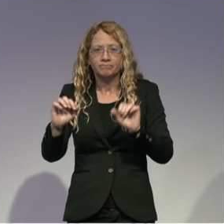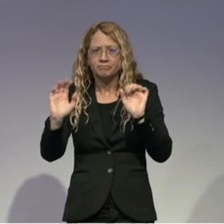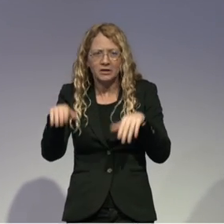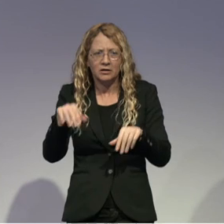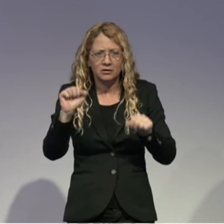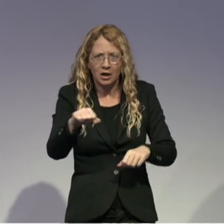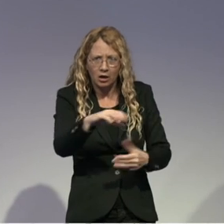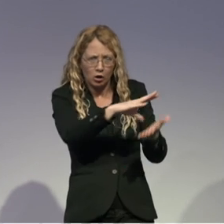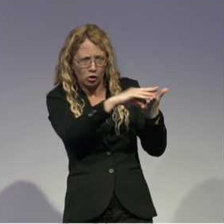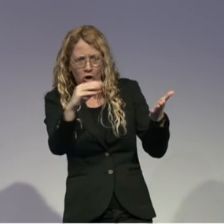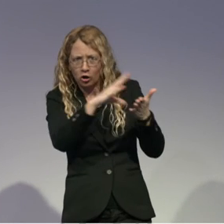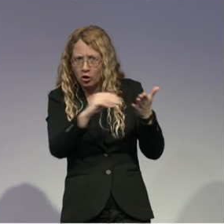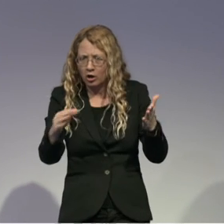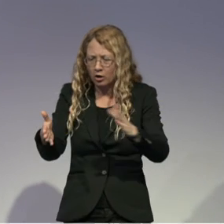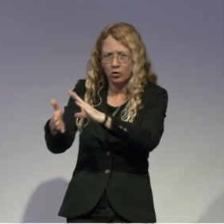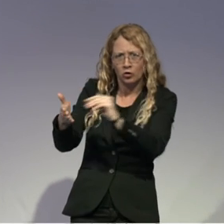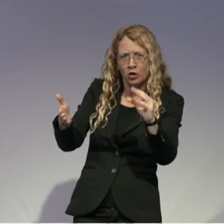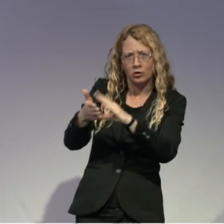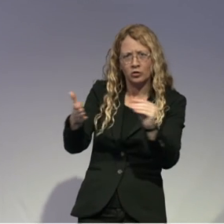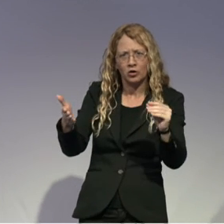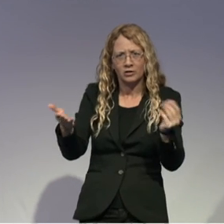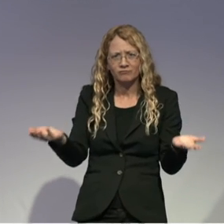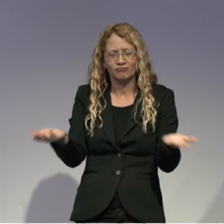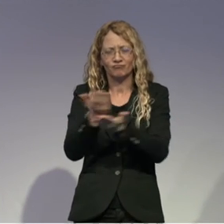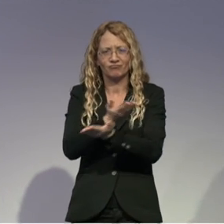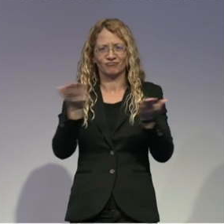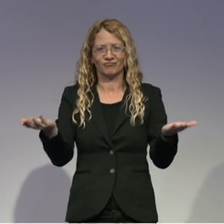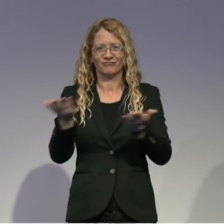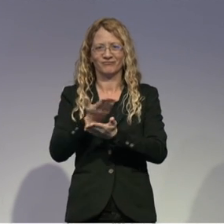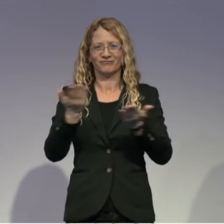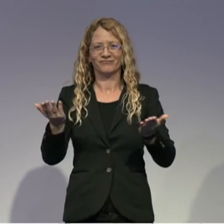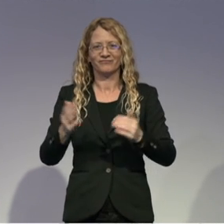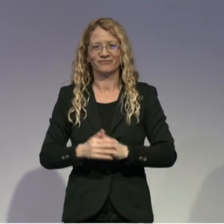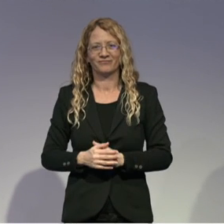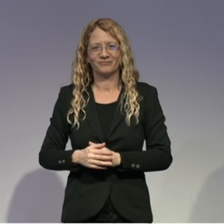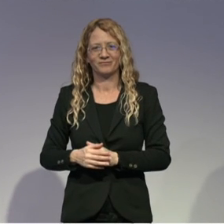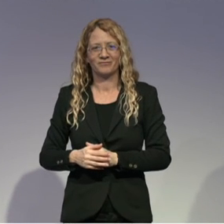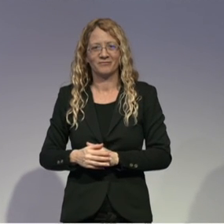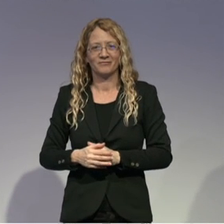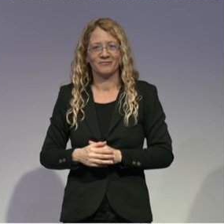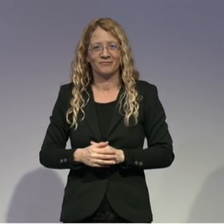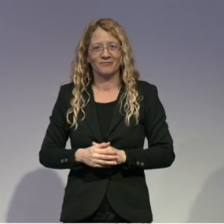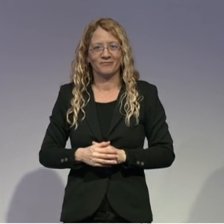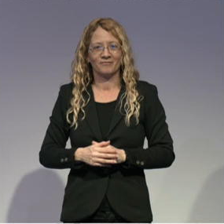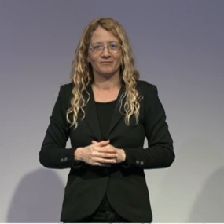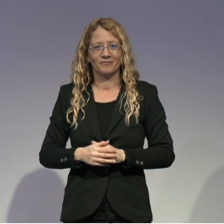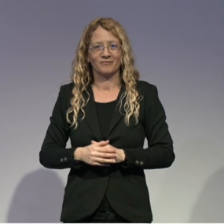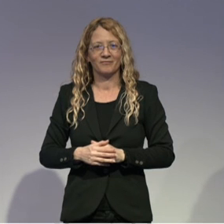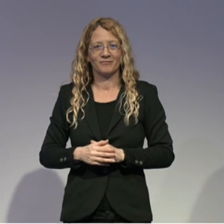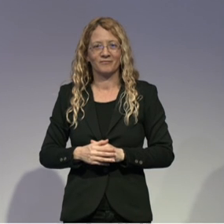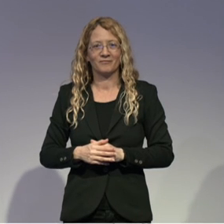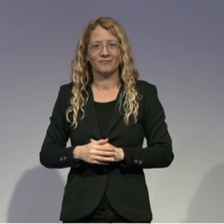what we have learned from this pilot is that we could build a new ecosystem of rehabilitation, and we could offer